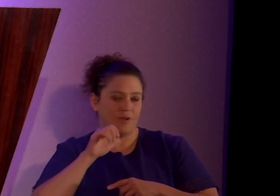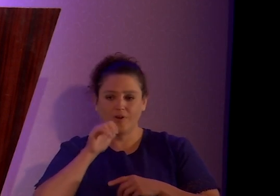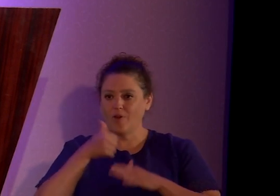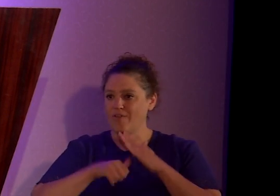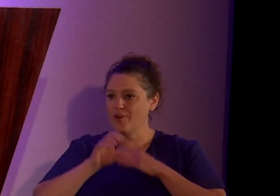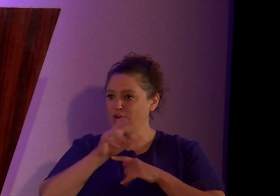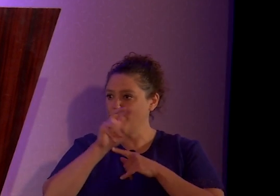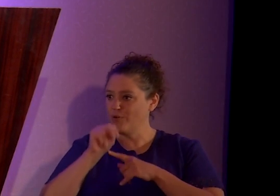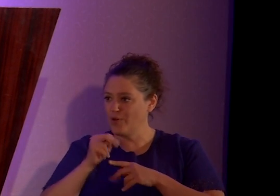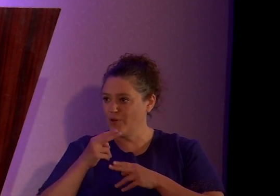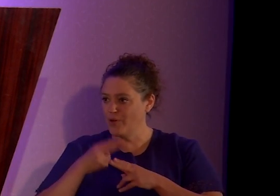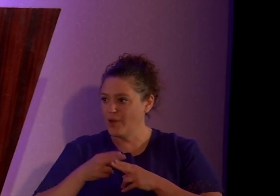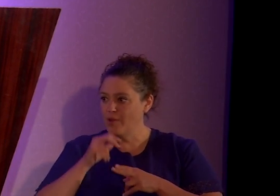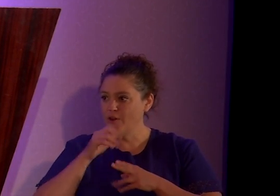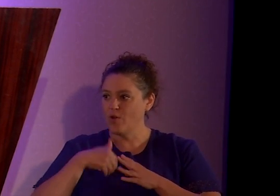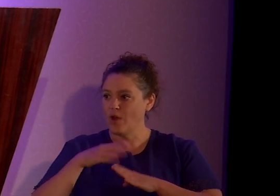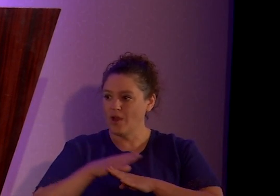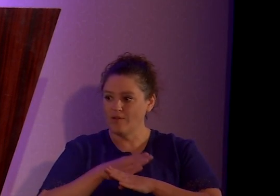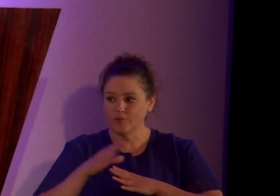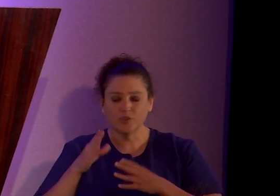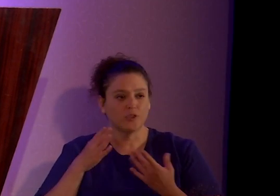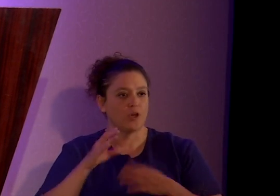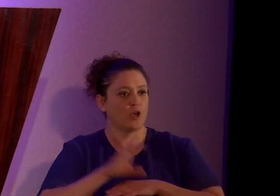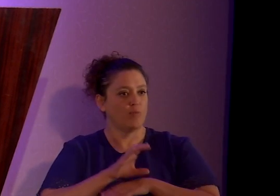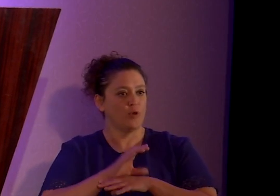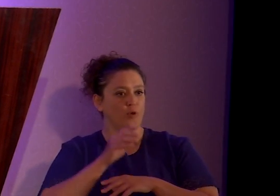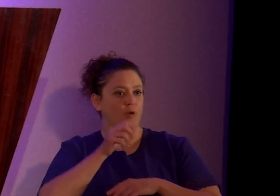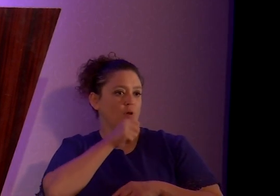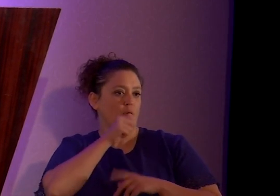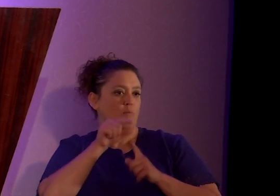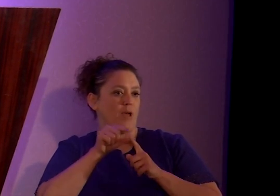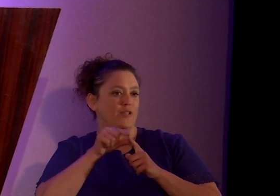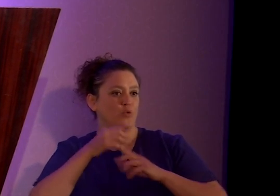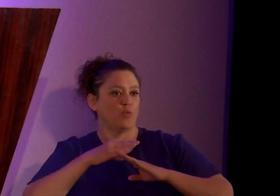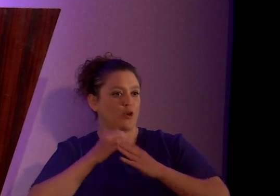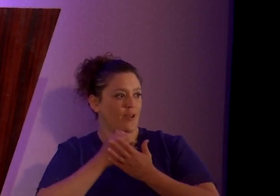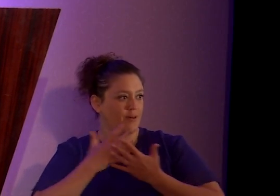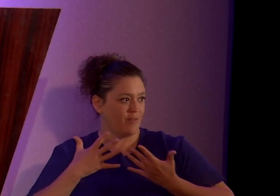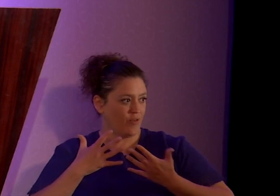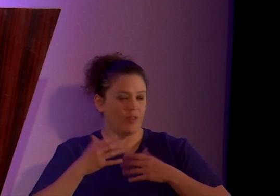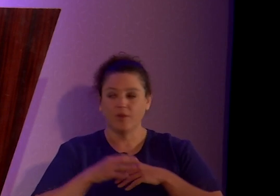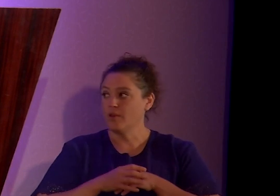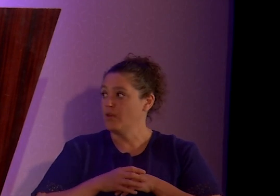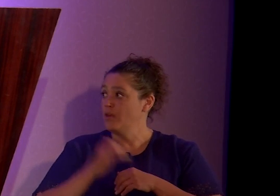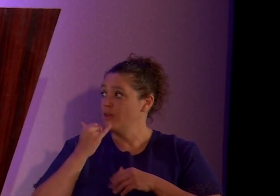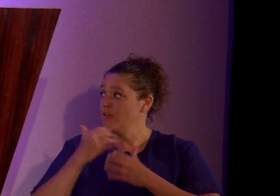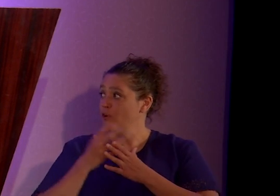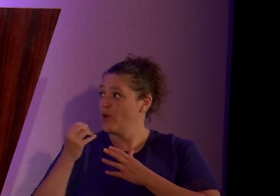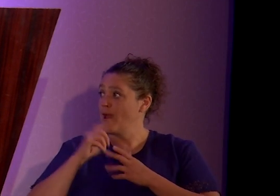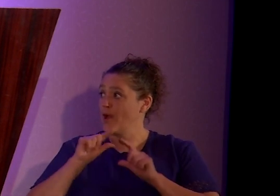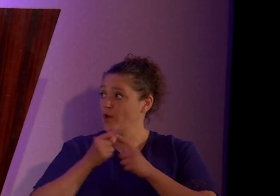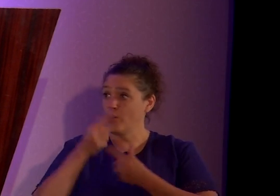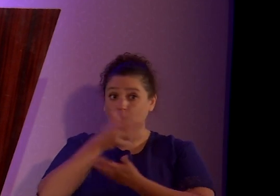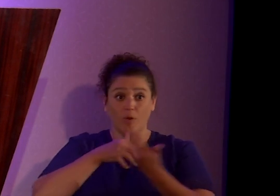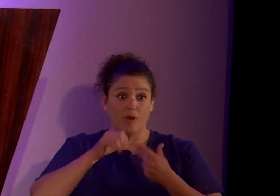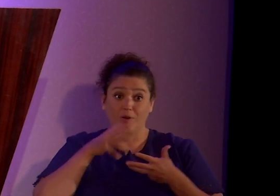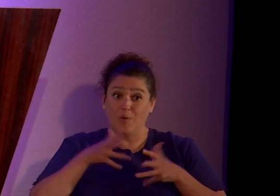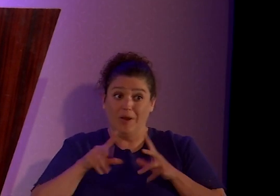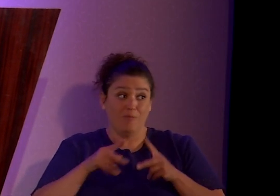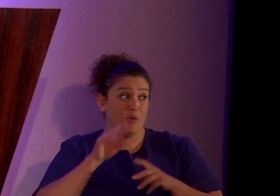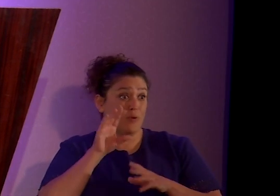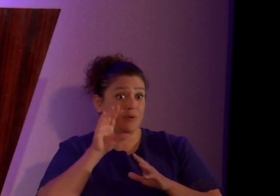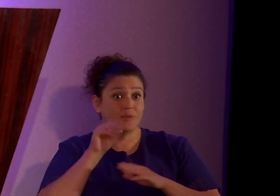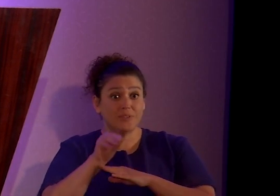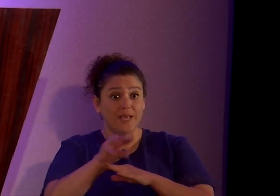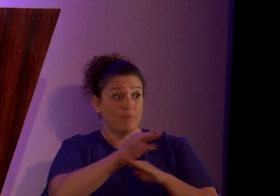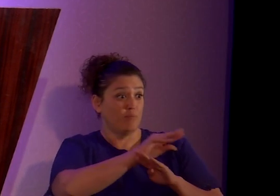Don't have a shared computer, password protect everything. You know, if you're out in a gathering, don't let anybody take pictures,